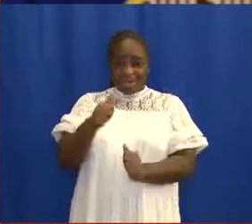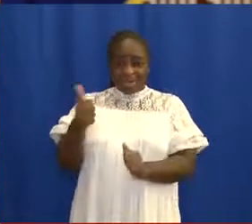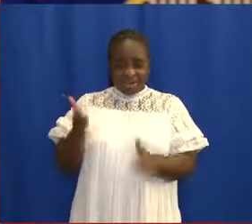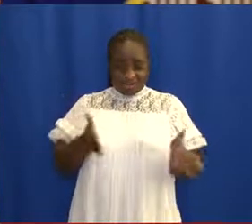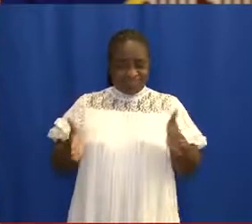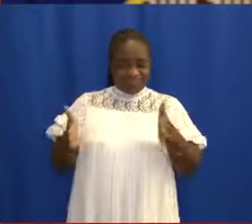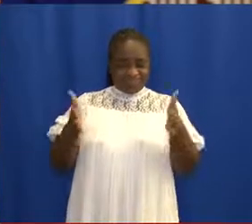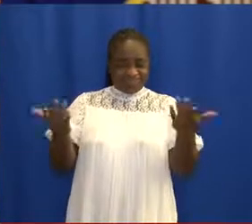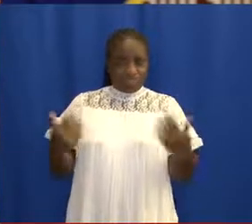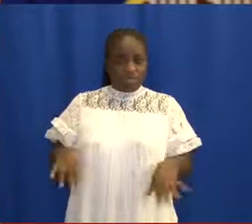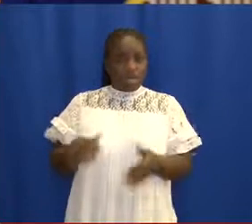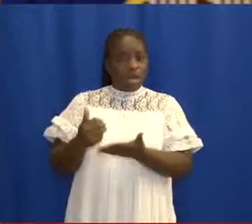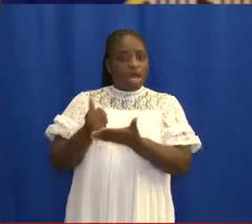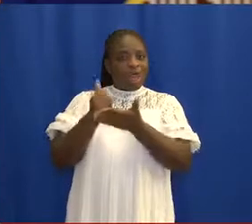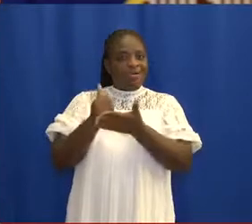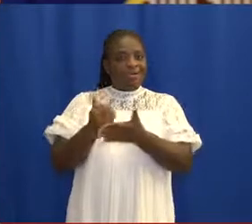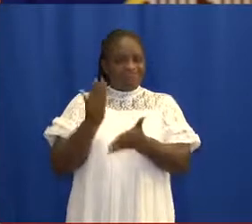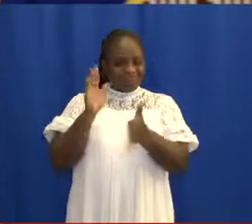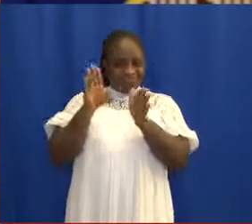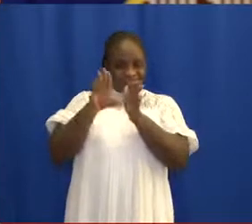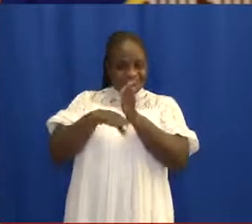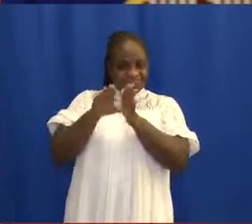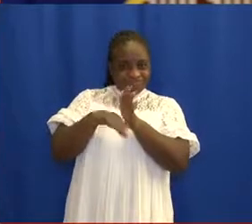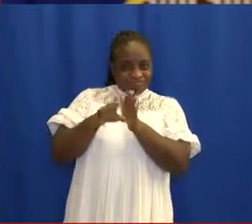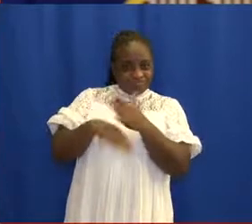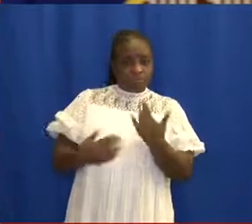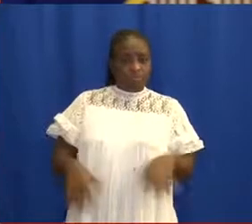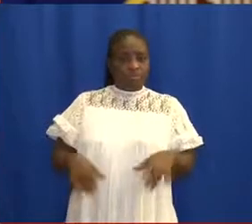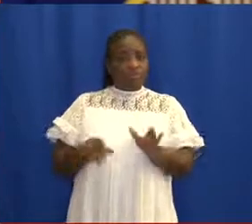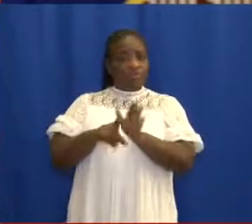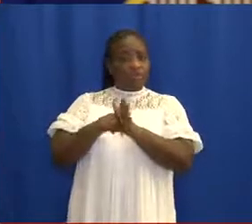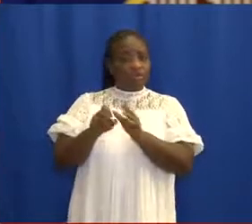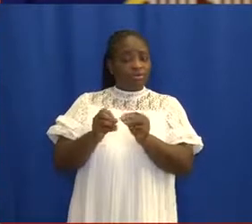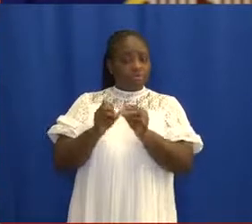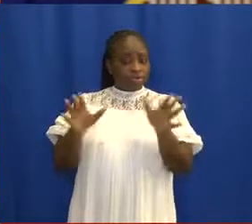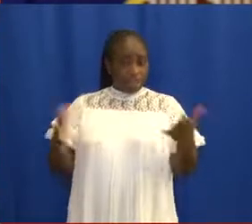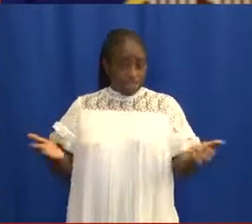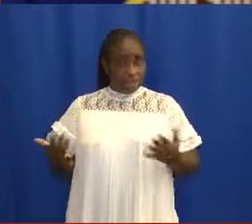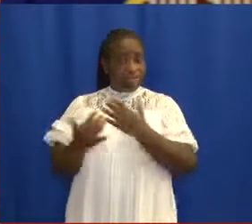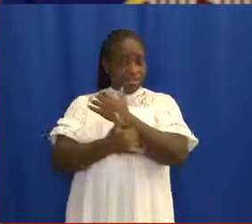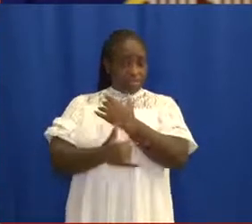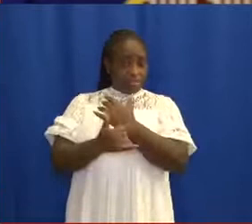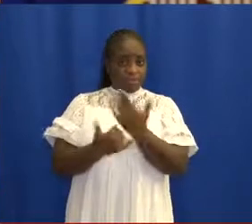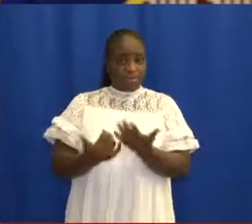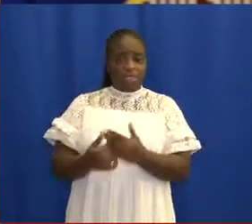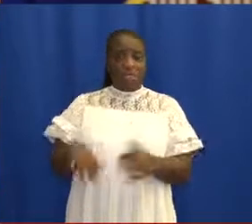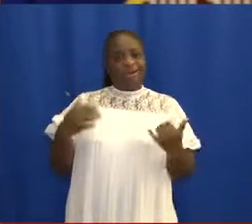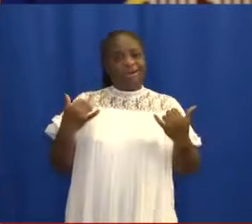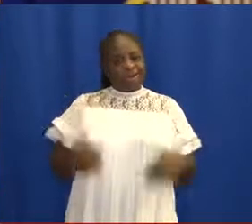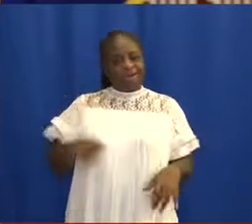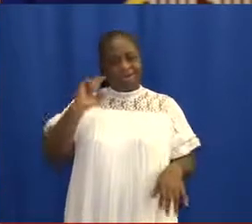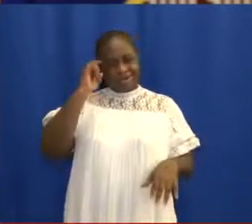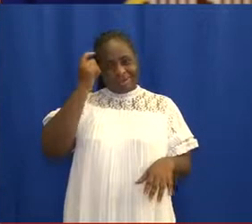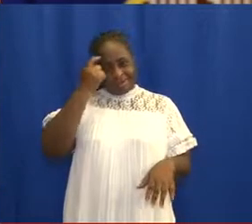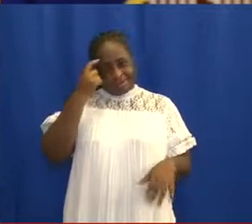helped in reducing the prevalence of the pandemic in the country. The government has been left